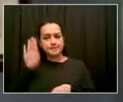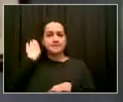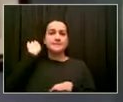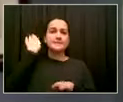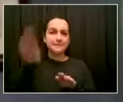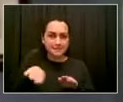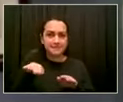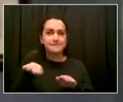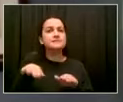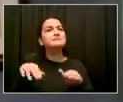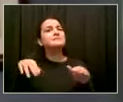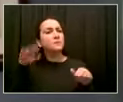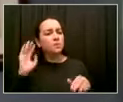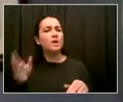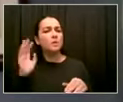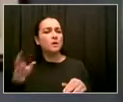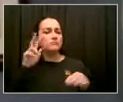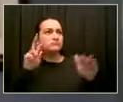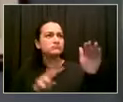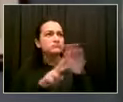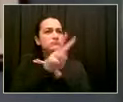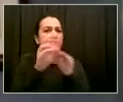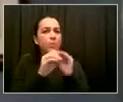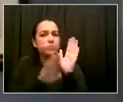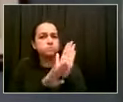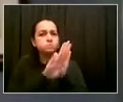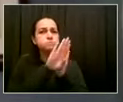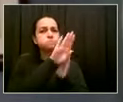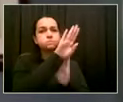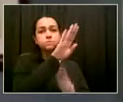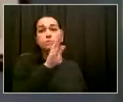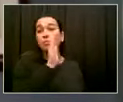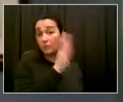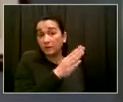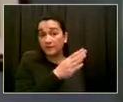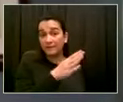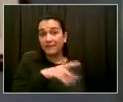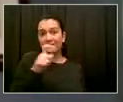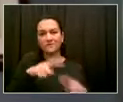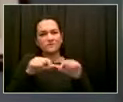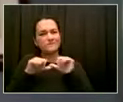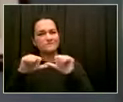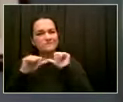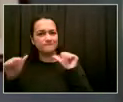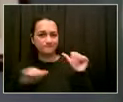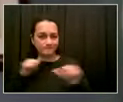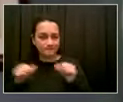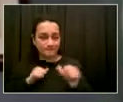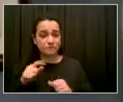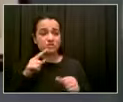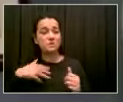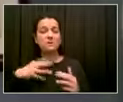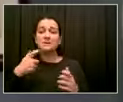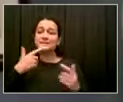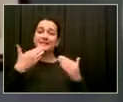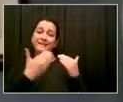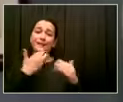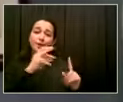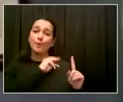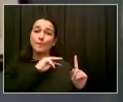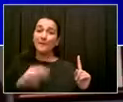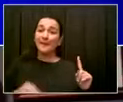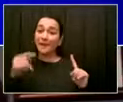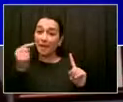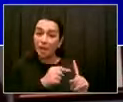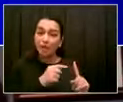I thank you once again for prioritizing much-needed resources for the Southeast Queens and Rockaway communities. So, thank you so much.